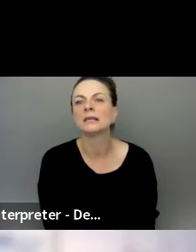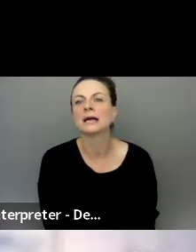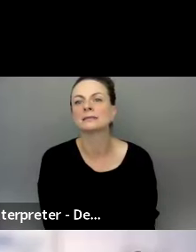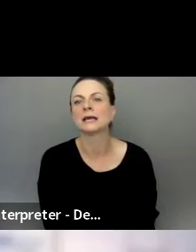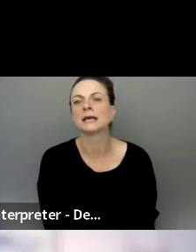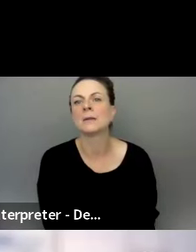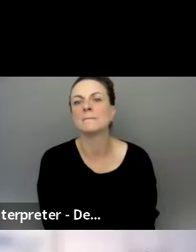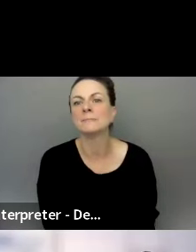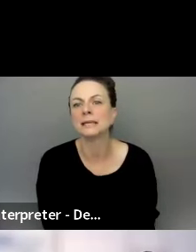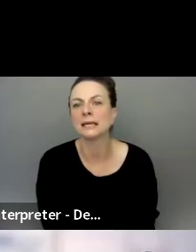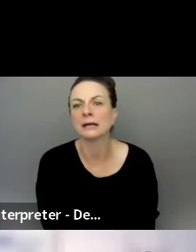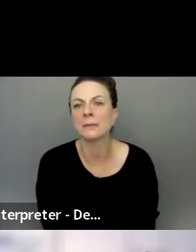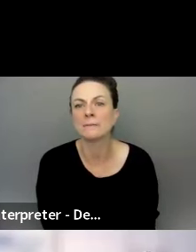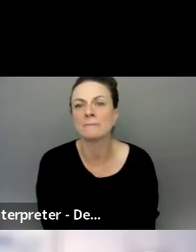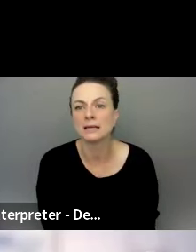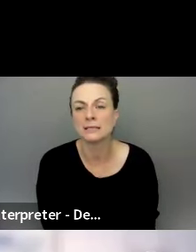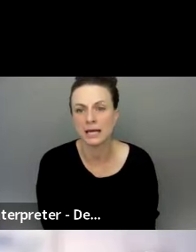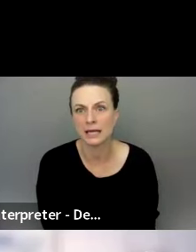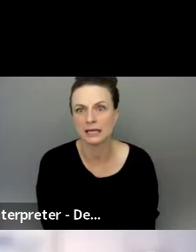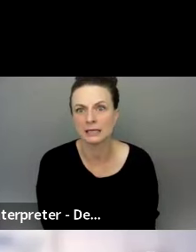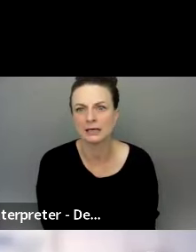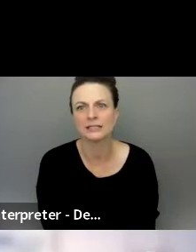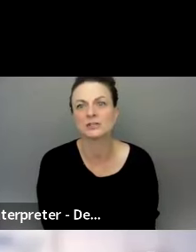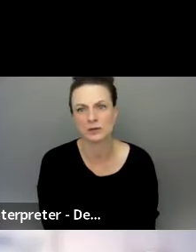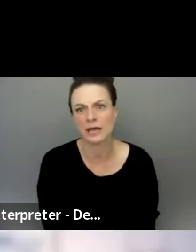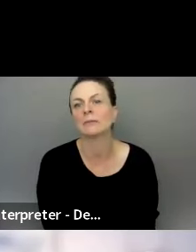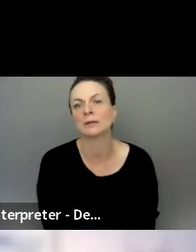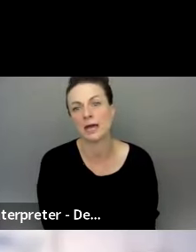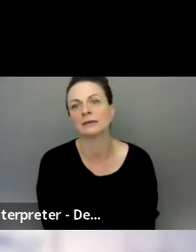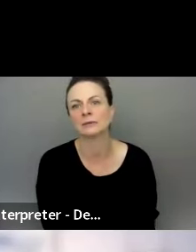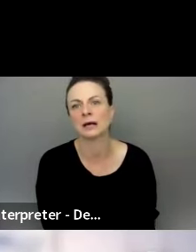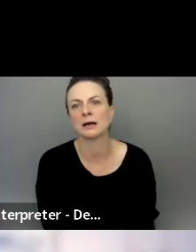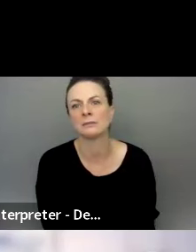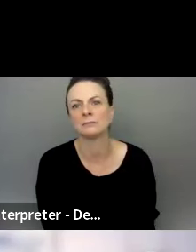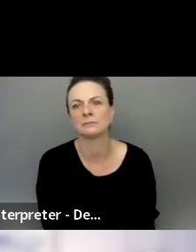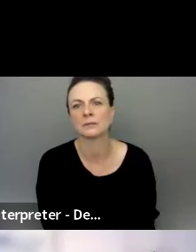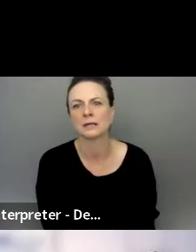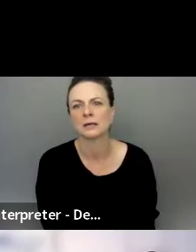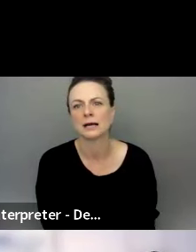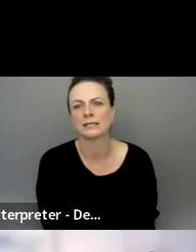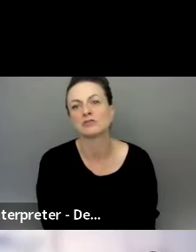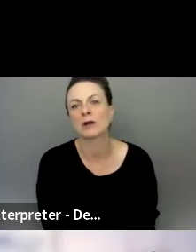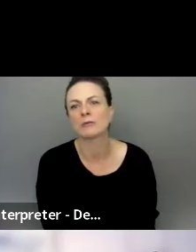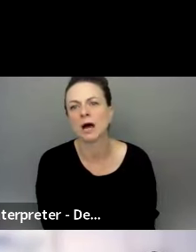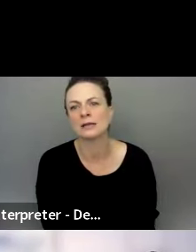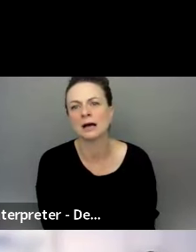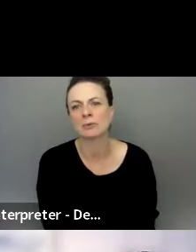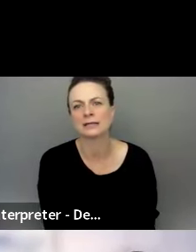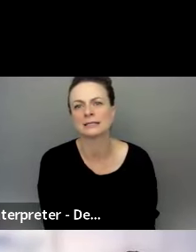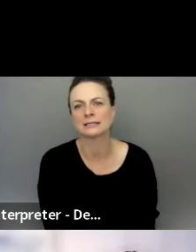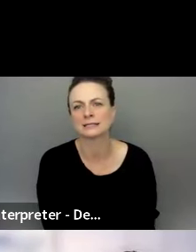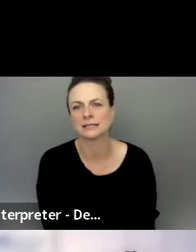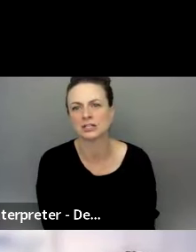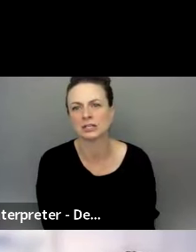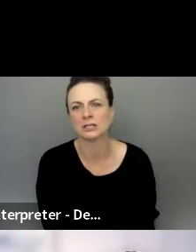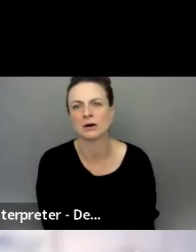Milad saying, meaning Monday, yesterday, Monday. I did a dry run, a